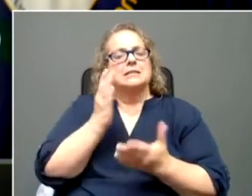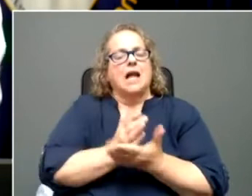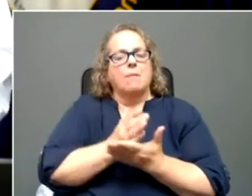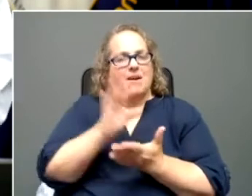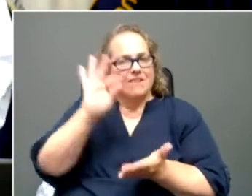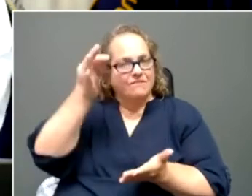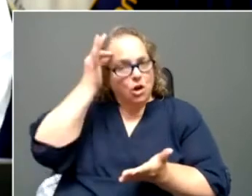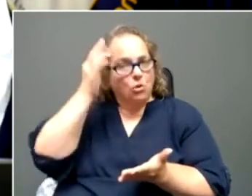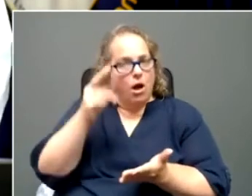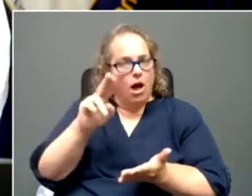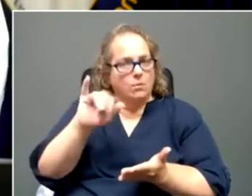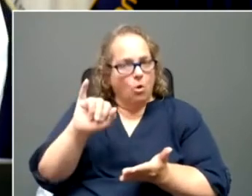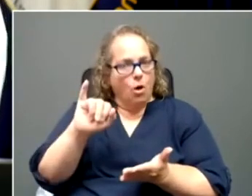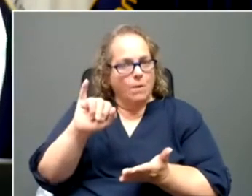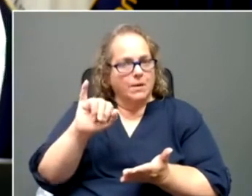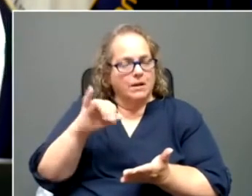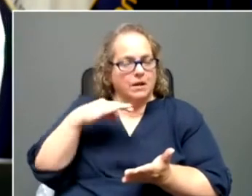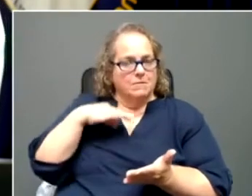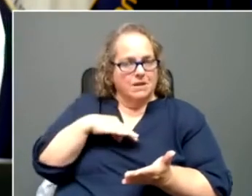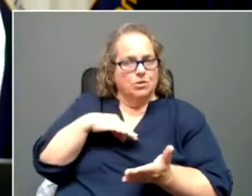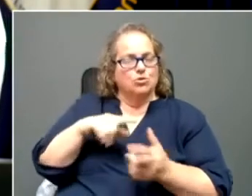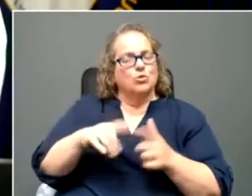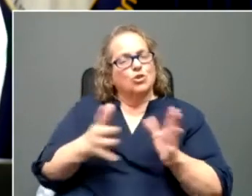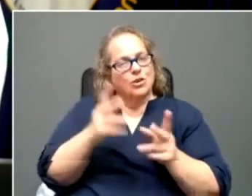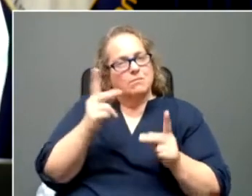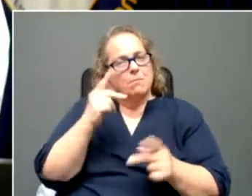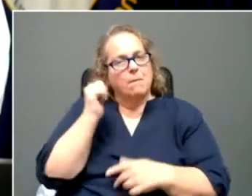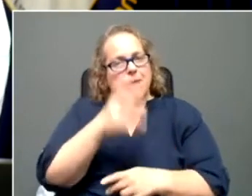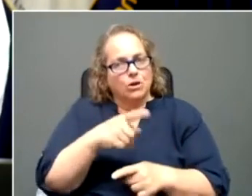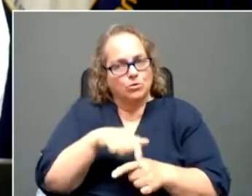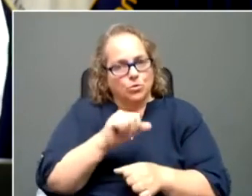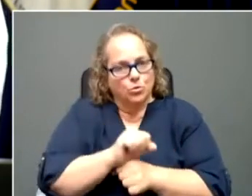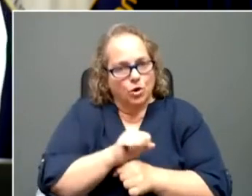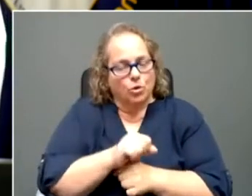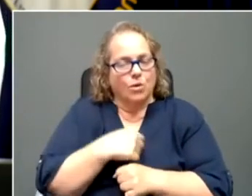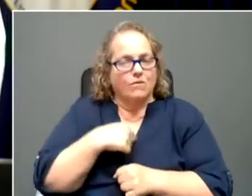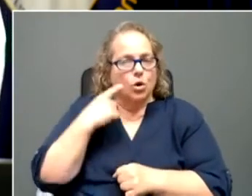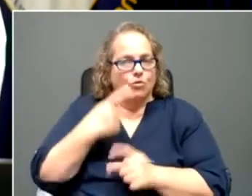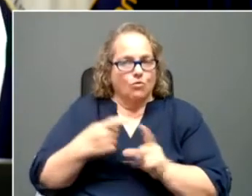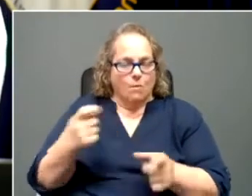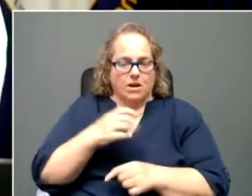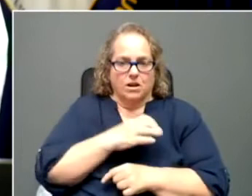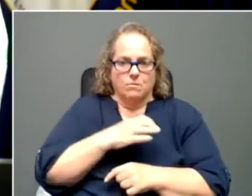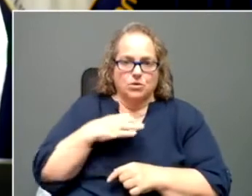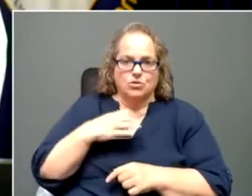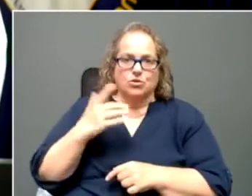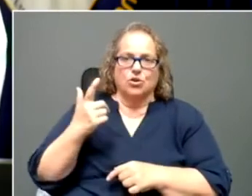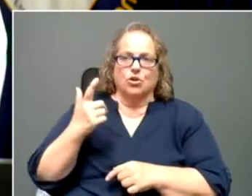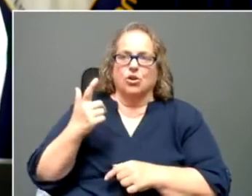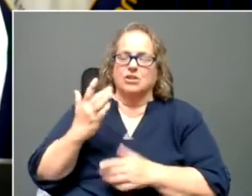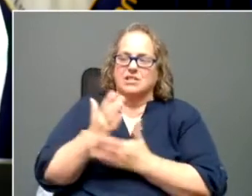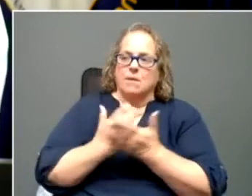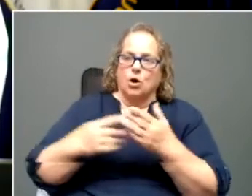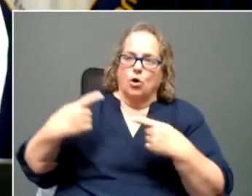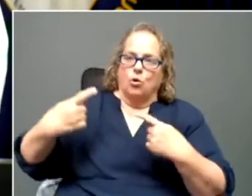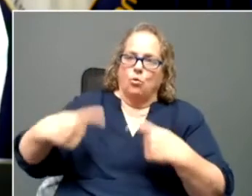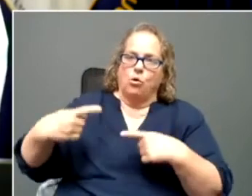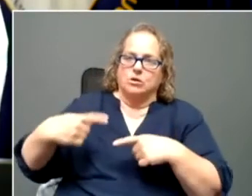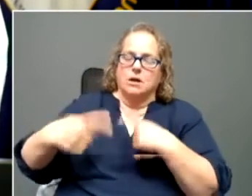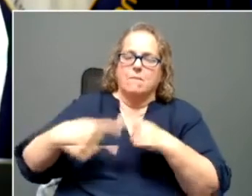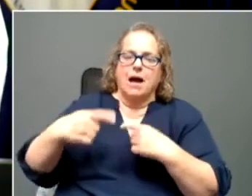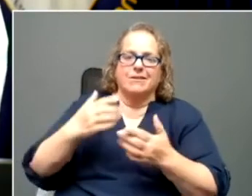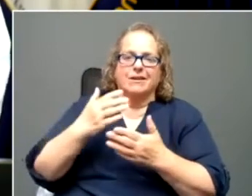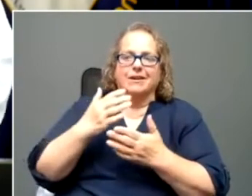benefits to encourage people to get back to work. And we've heard from commissioner quarrels about, uh, possibly doing a temporary